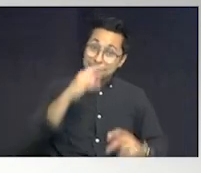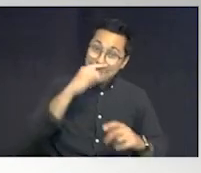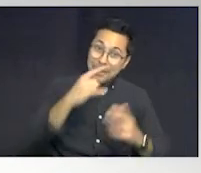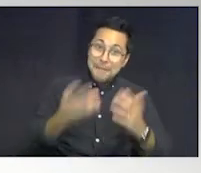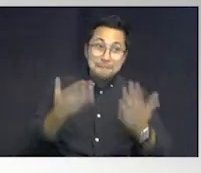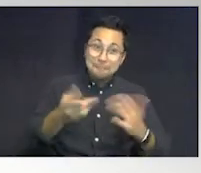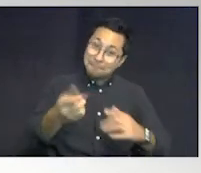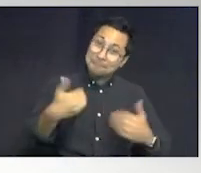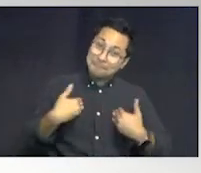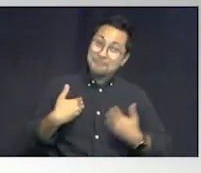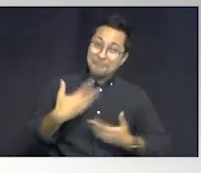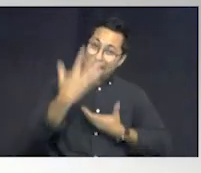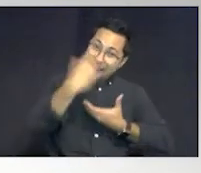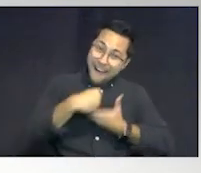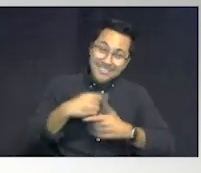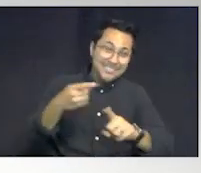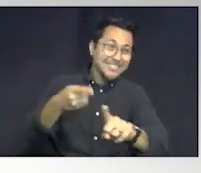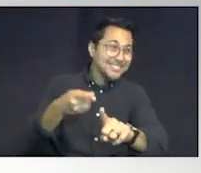has autism.